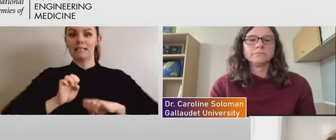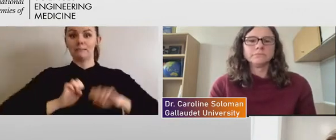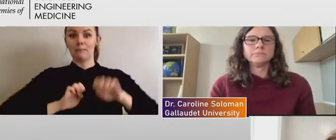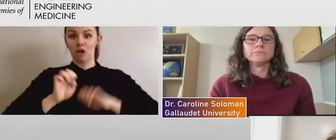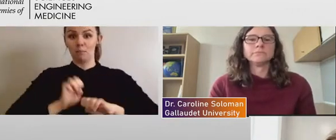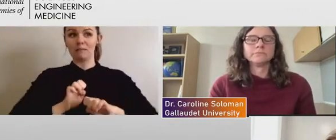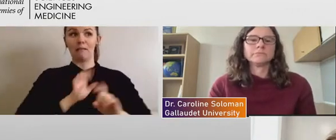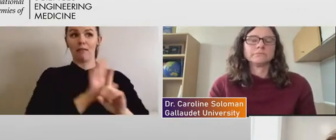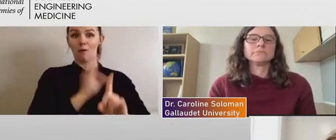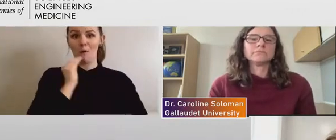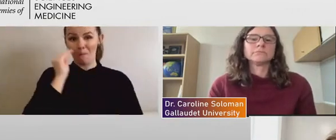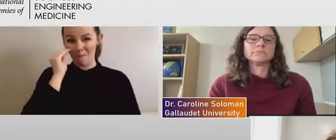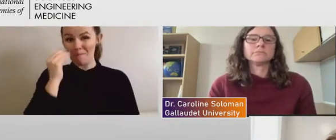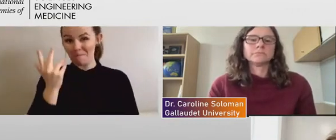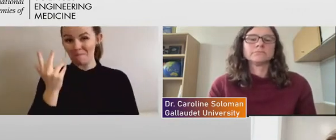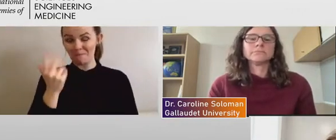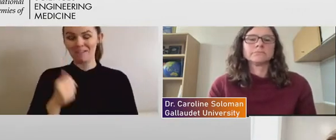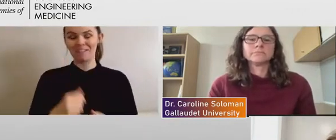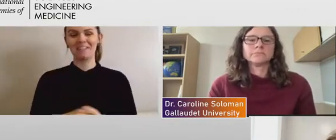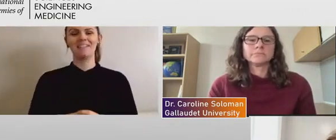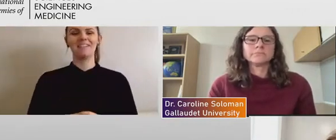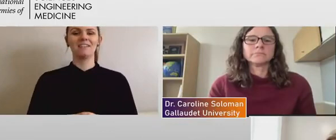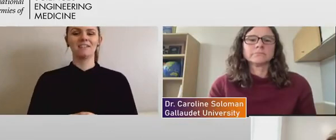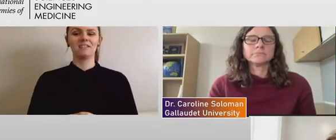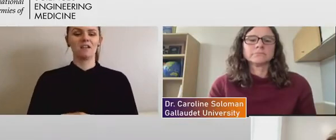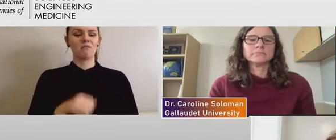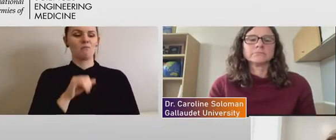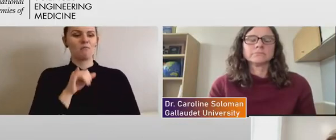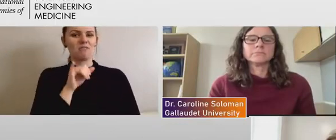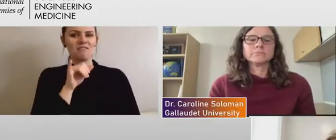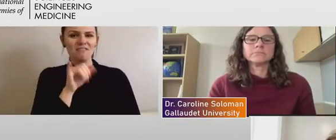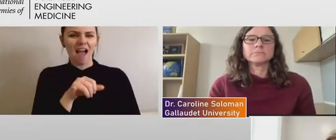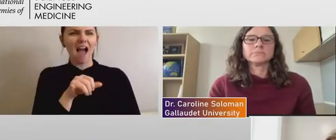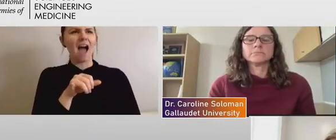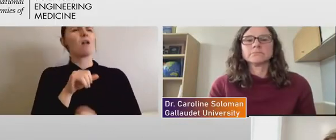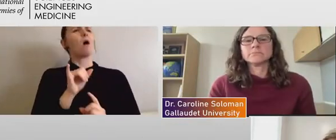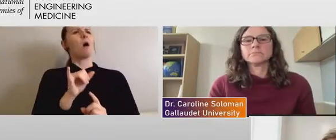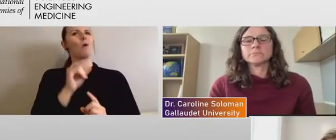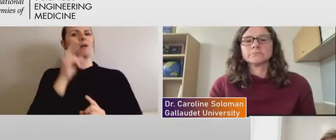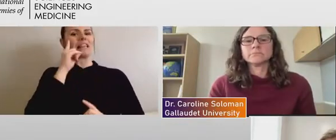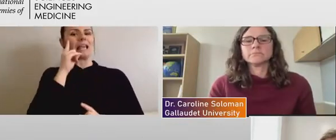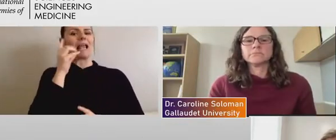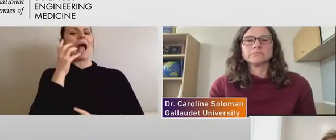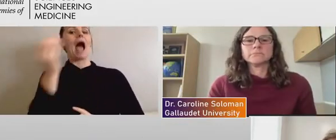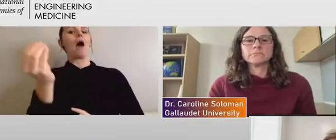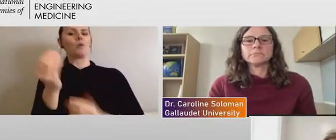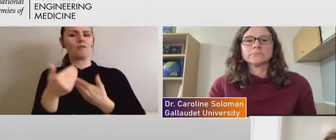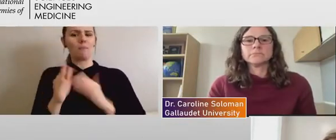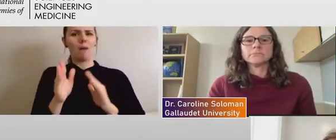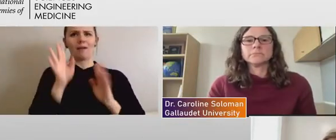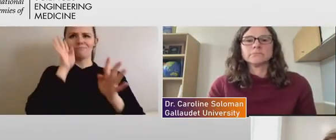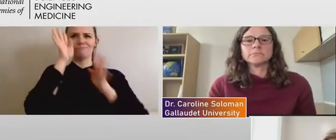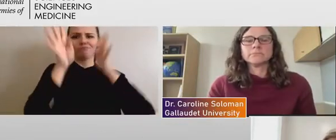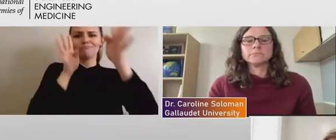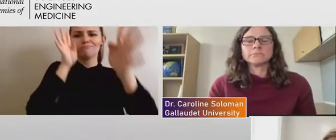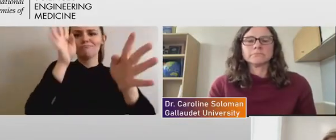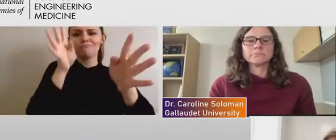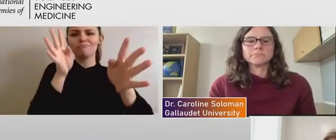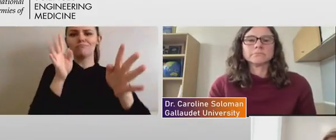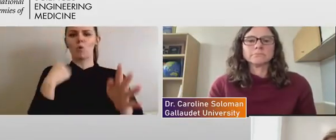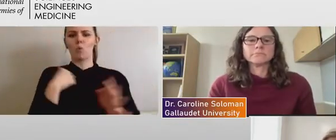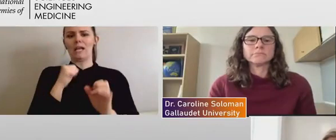and, you know, those kinds of, you know, thinking outside the box are things that we can do. So,